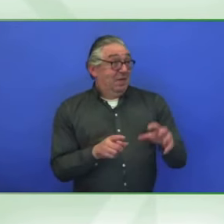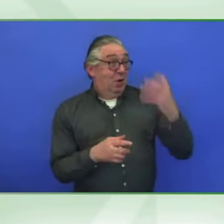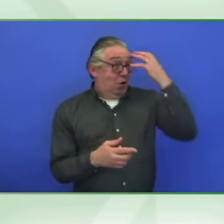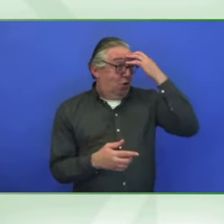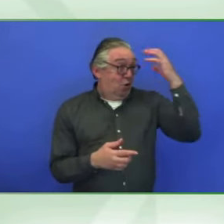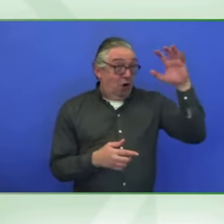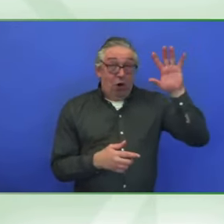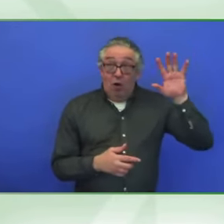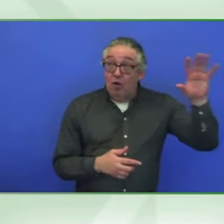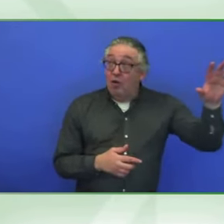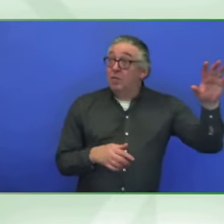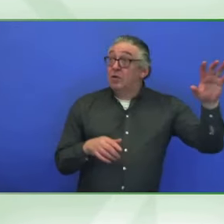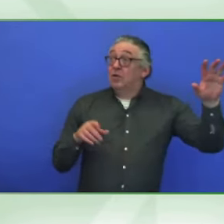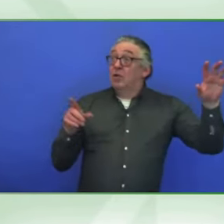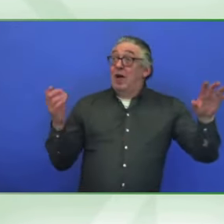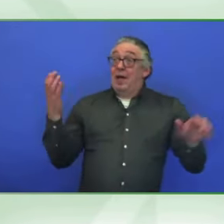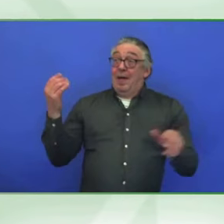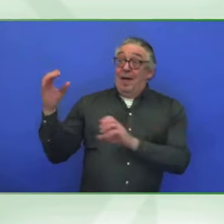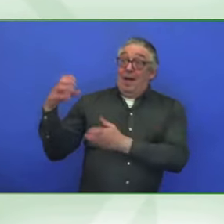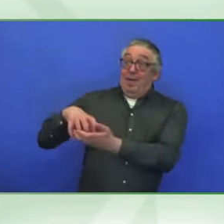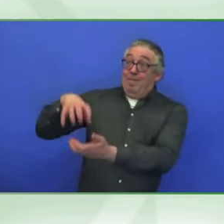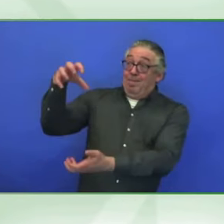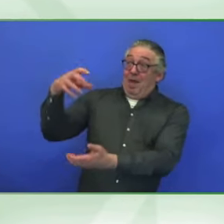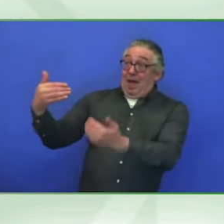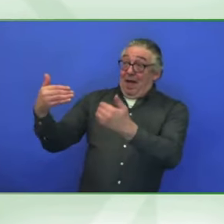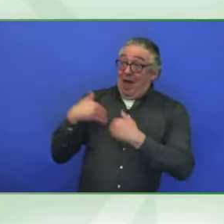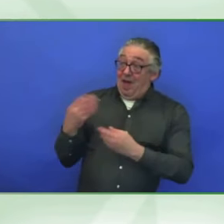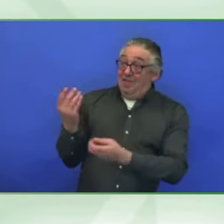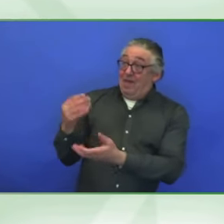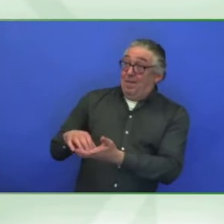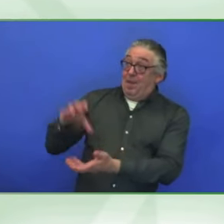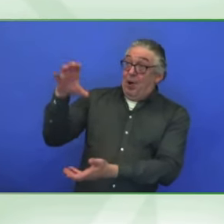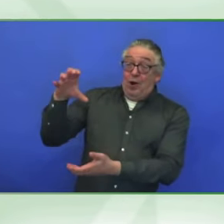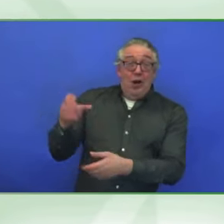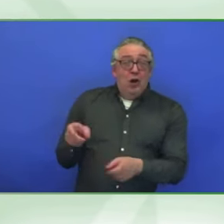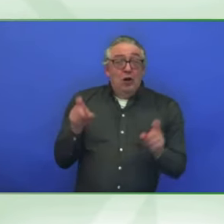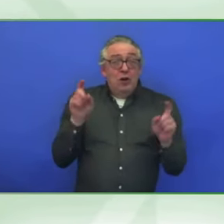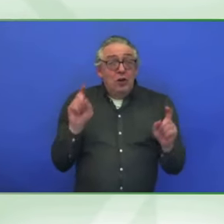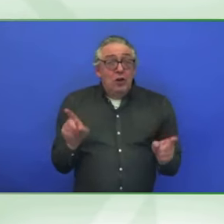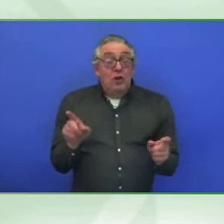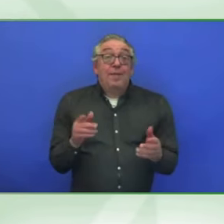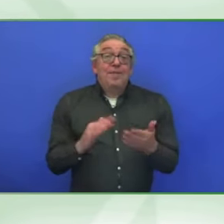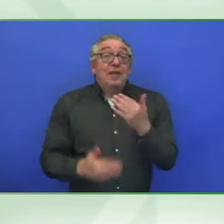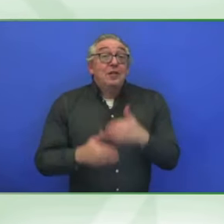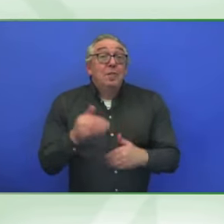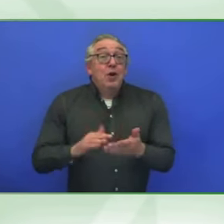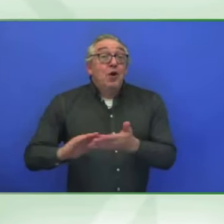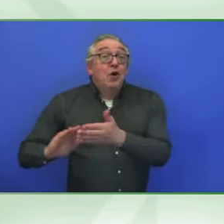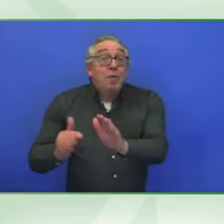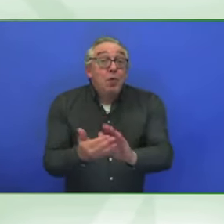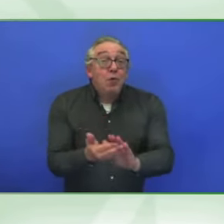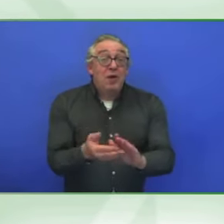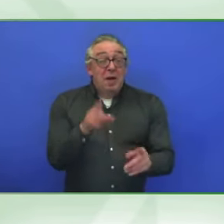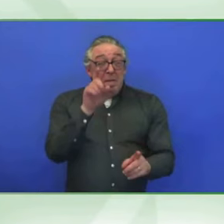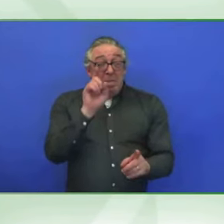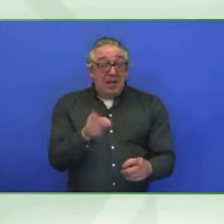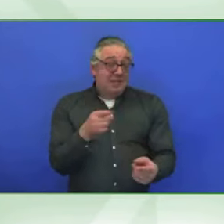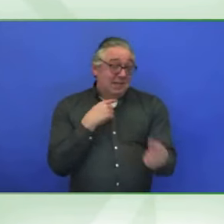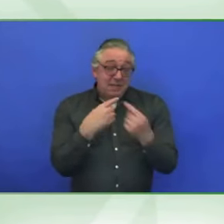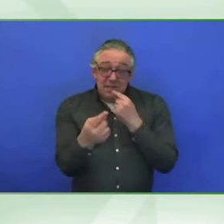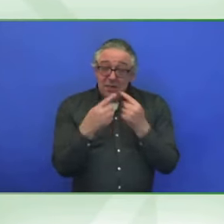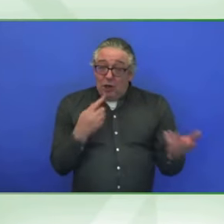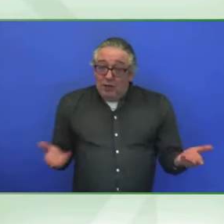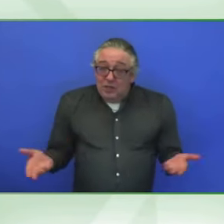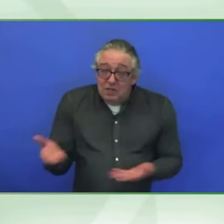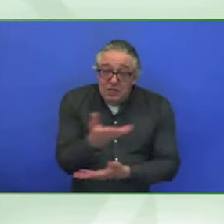society. And I would encourage all of us to, to, um, take this opportunity to, to forge ahead with that collaboration and,